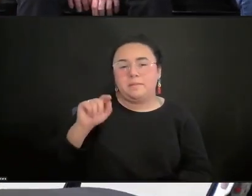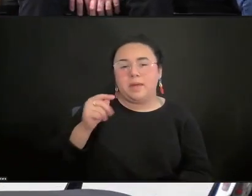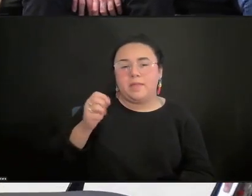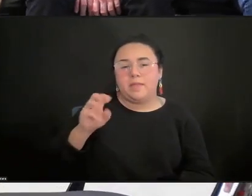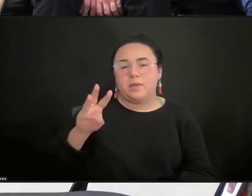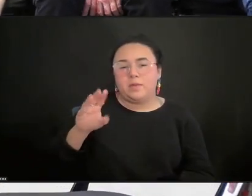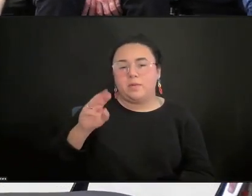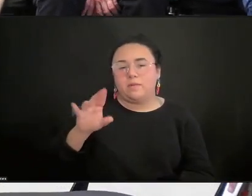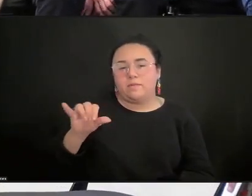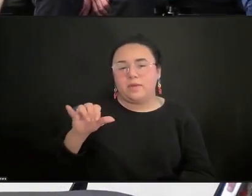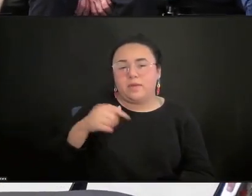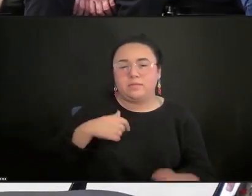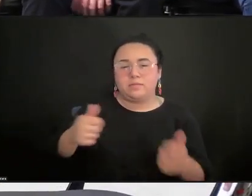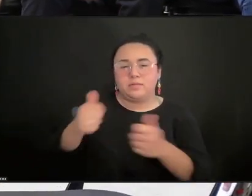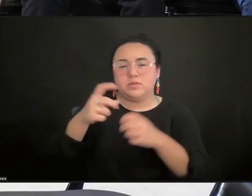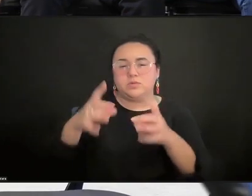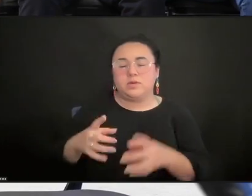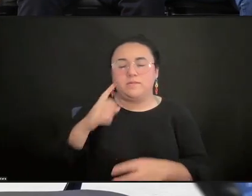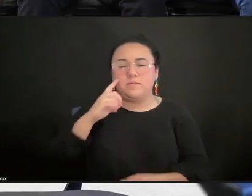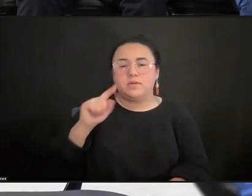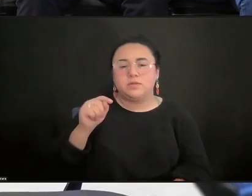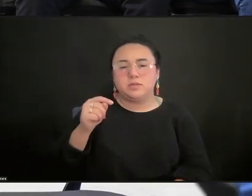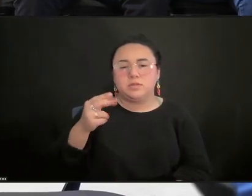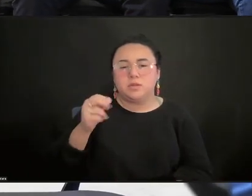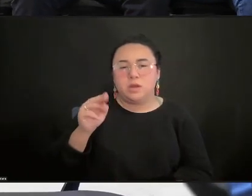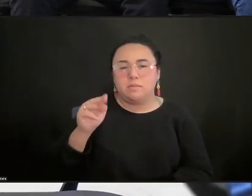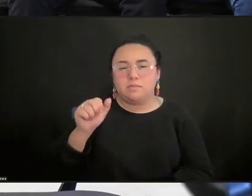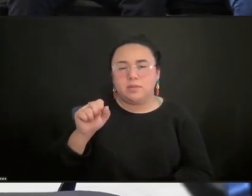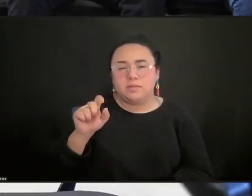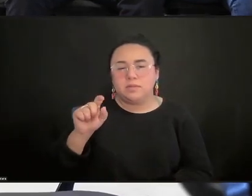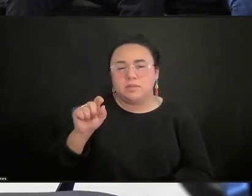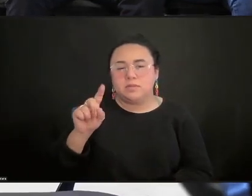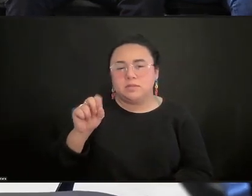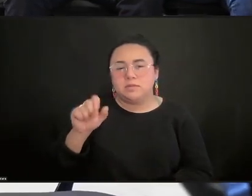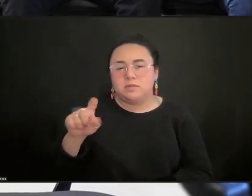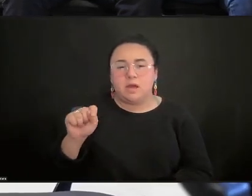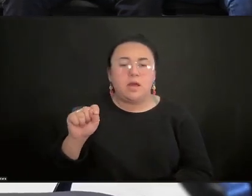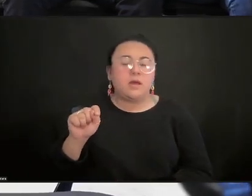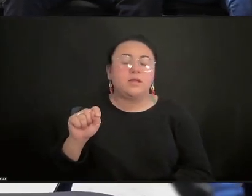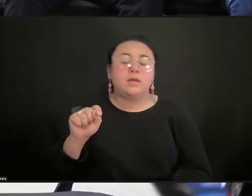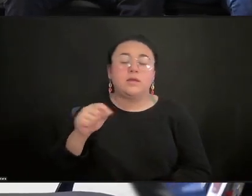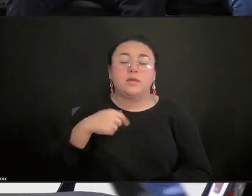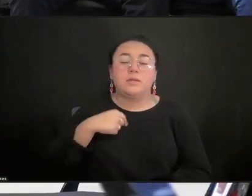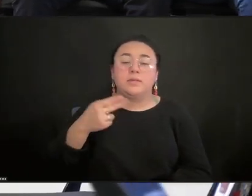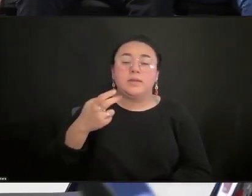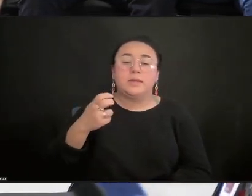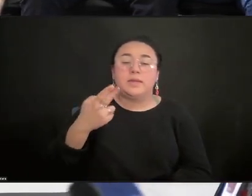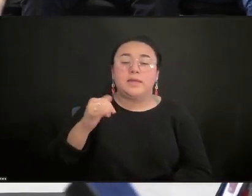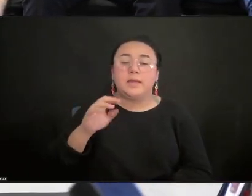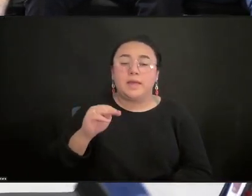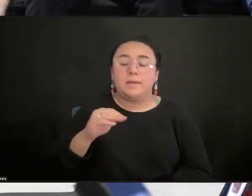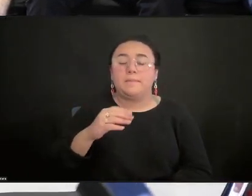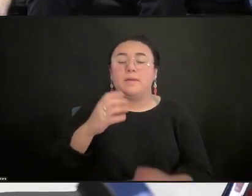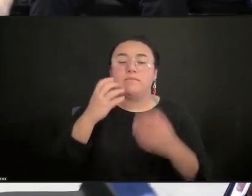a white man. My pronouns are he, him. I've got a beard, glasses, and a dark shirt.